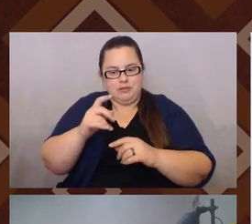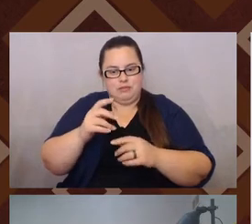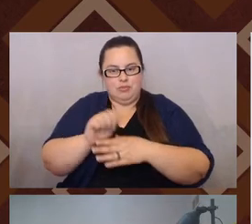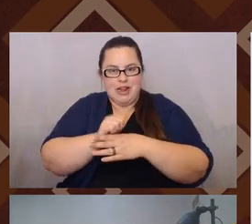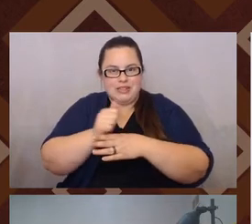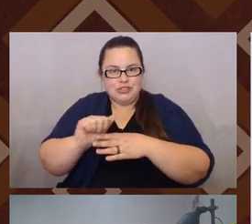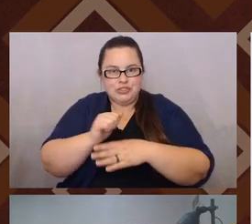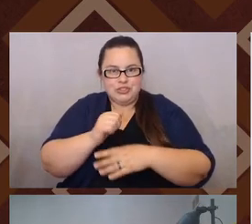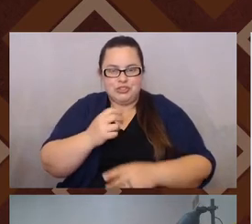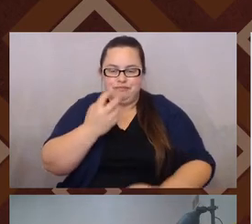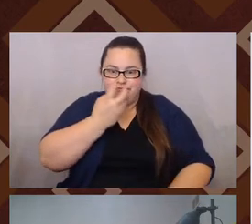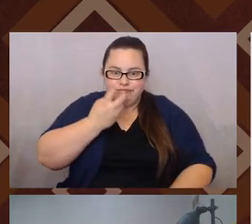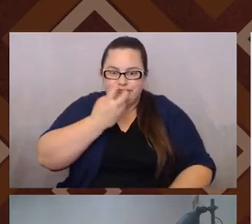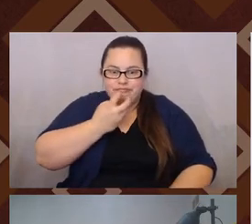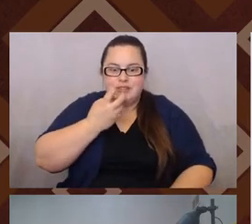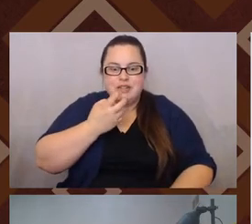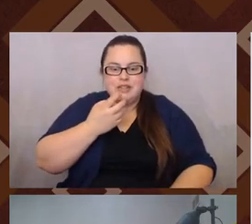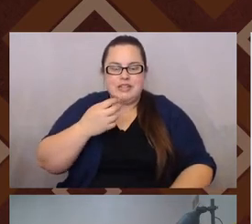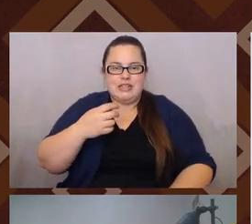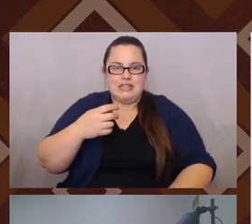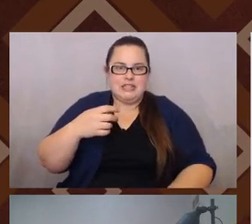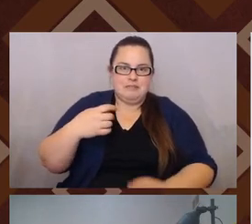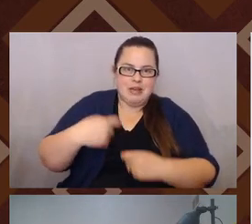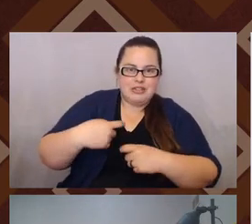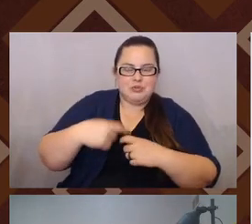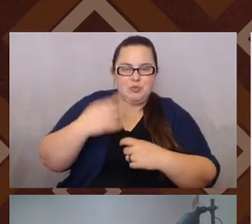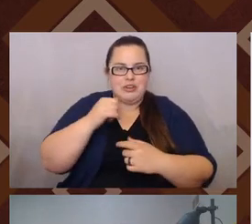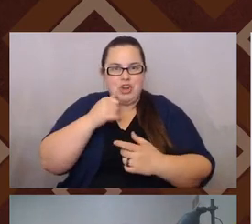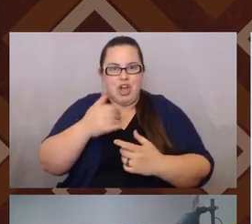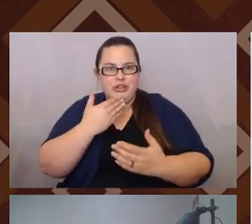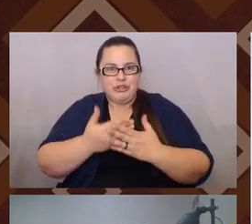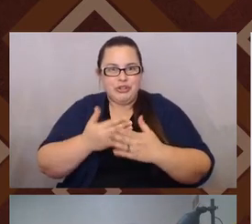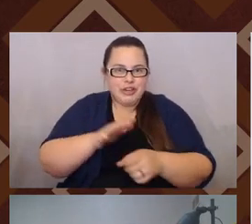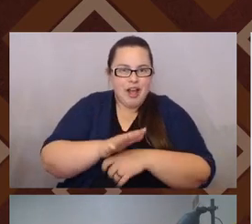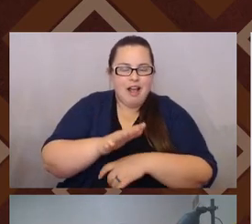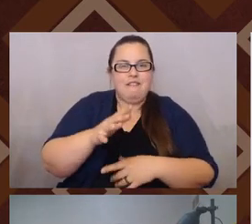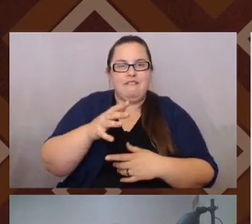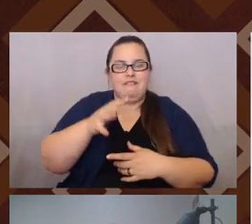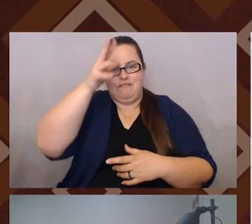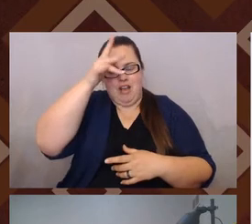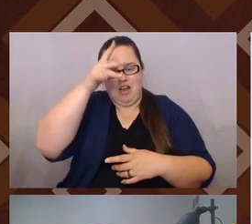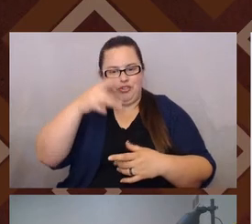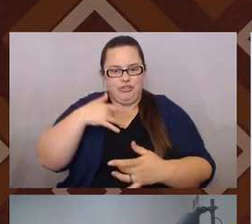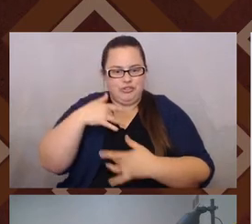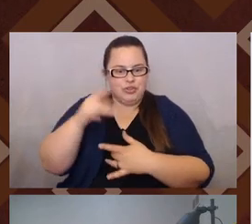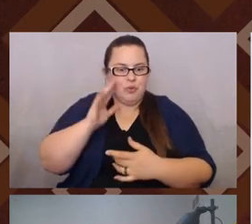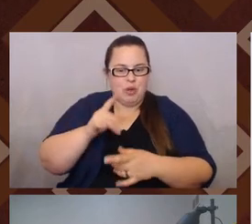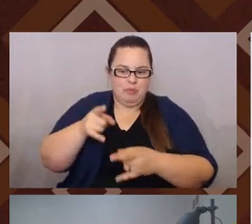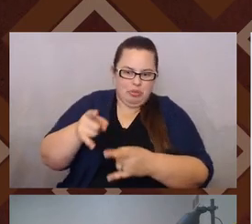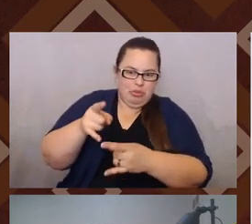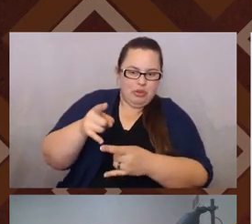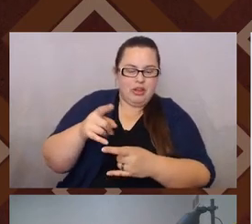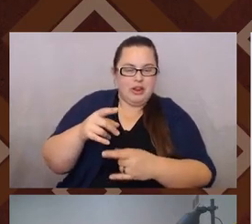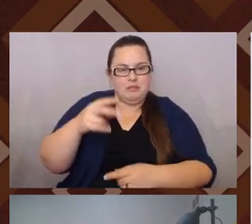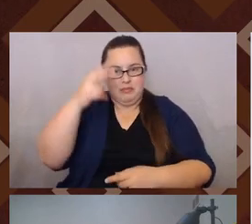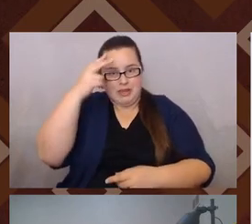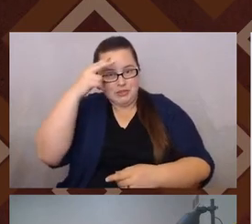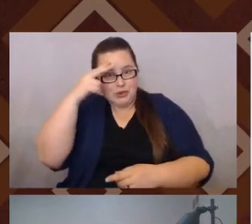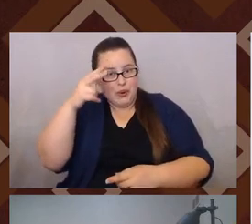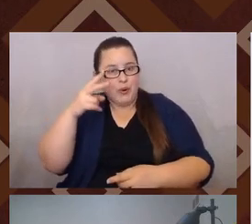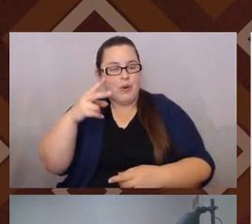good enough. And her dad's concerned that she's going to be ridiculed in Mexico. And then, then, you know, she goes through this